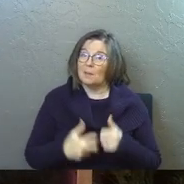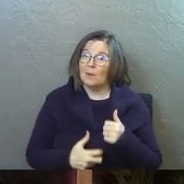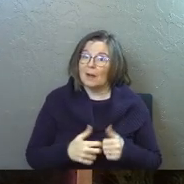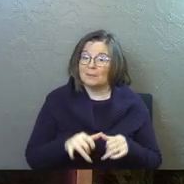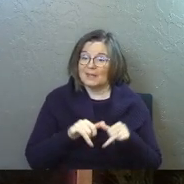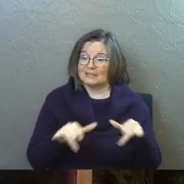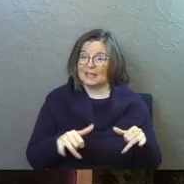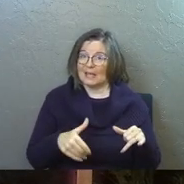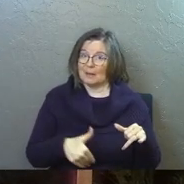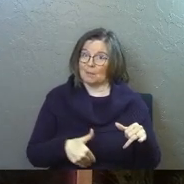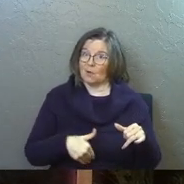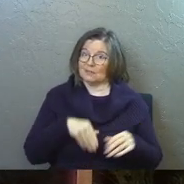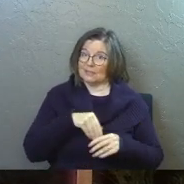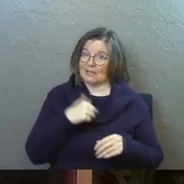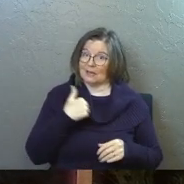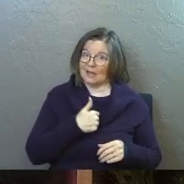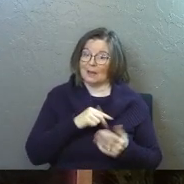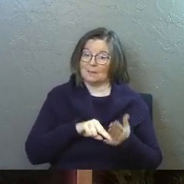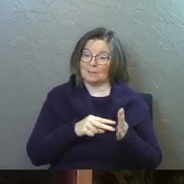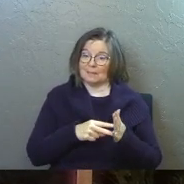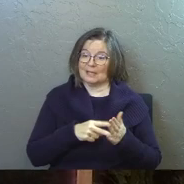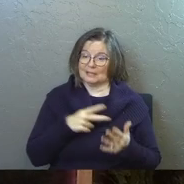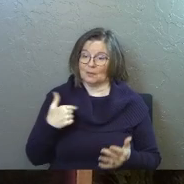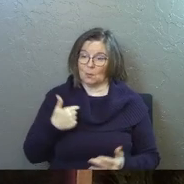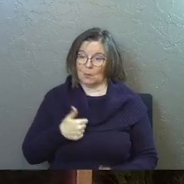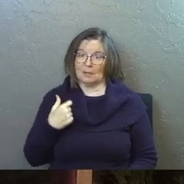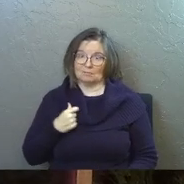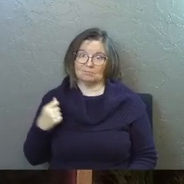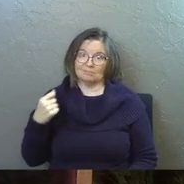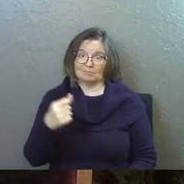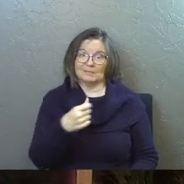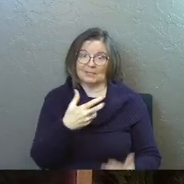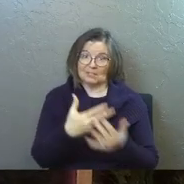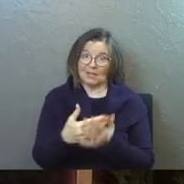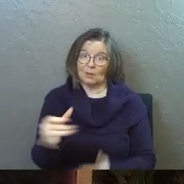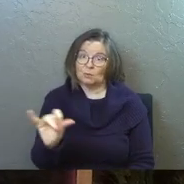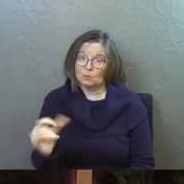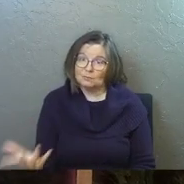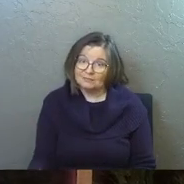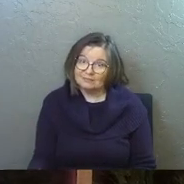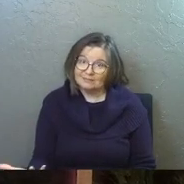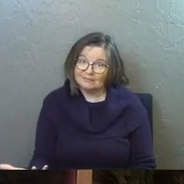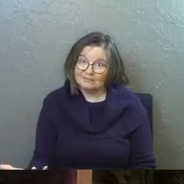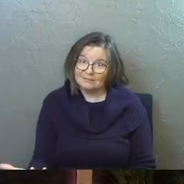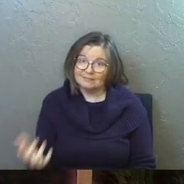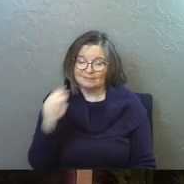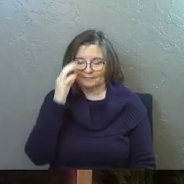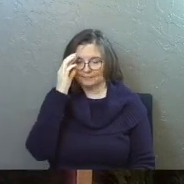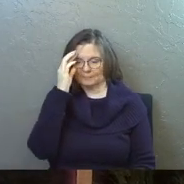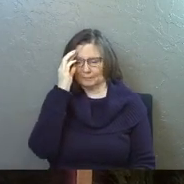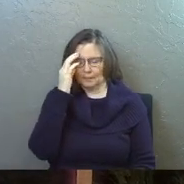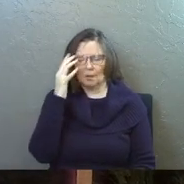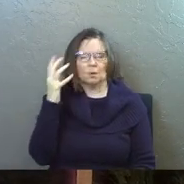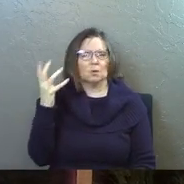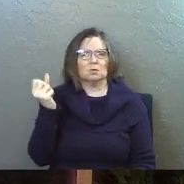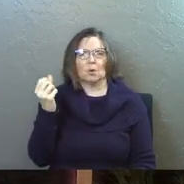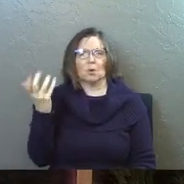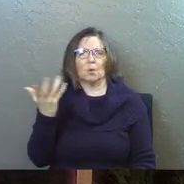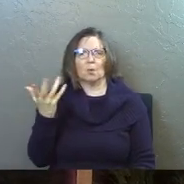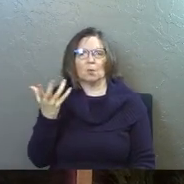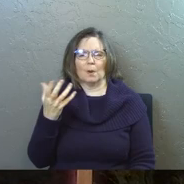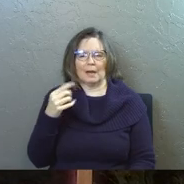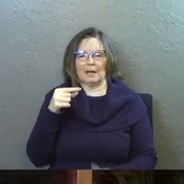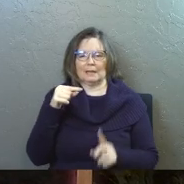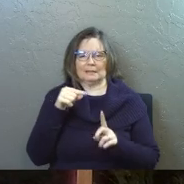is that same impulse in us puts us in jail as well. Amen. So what in the world